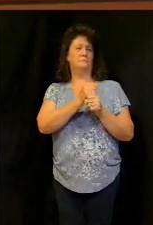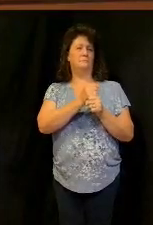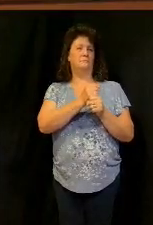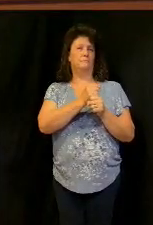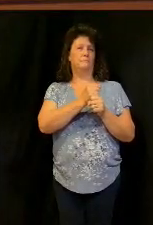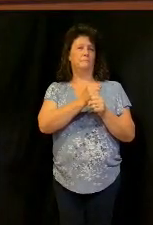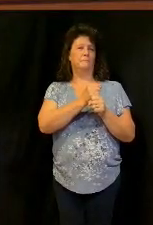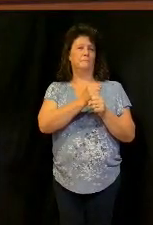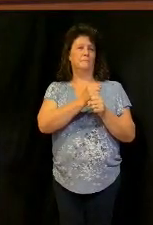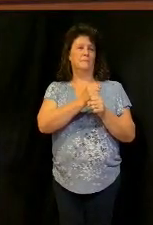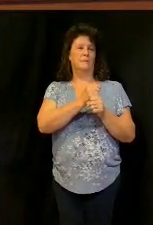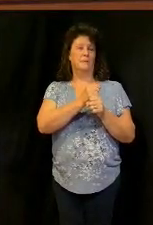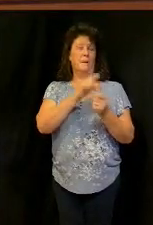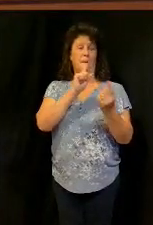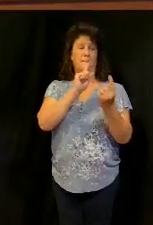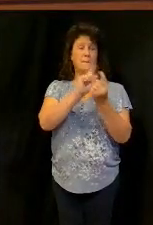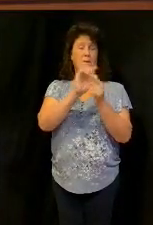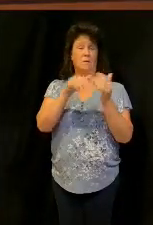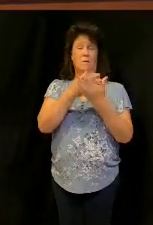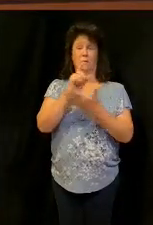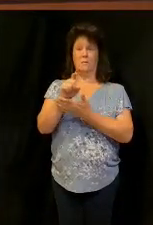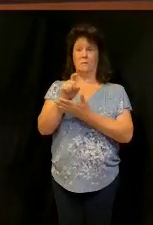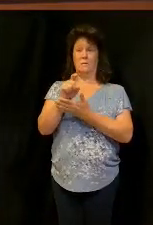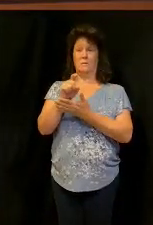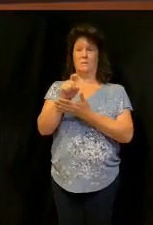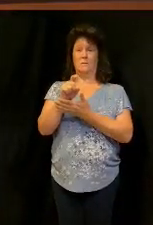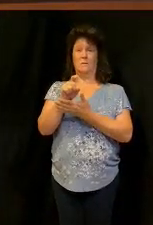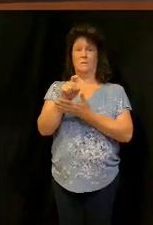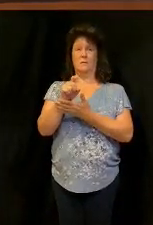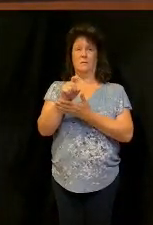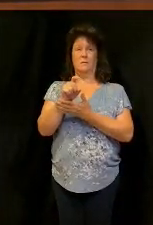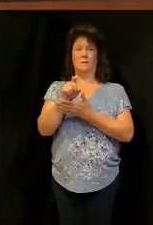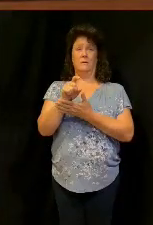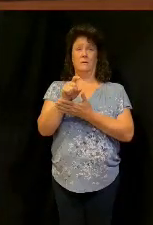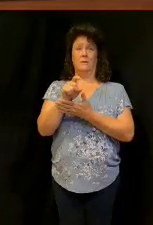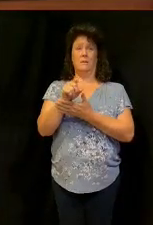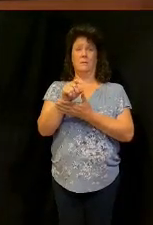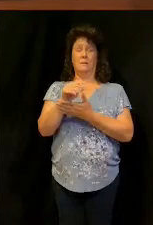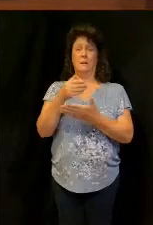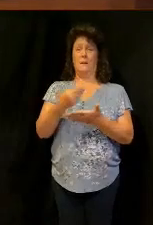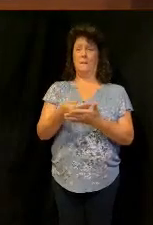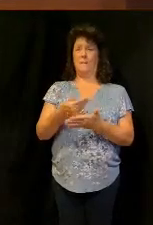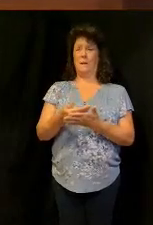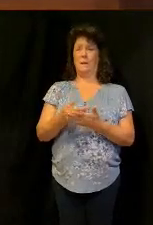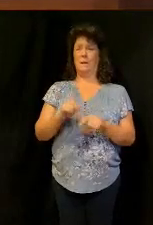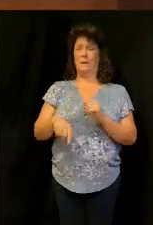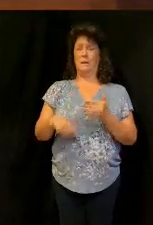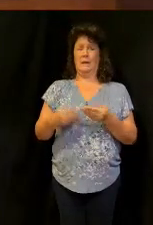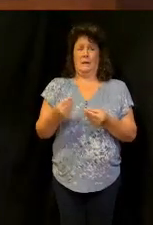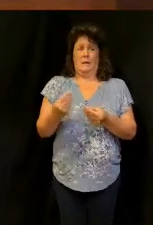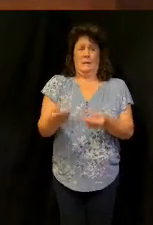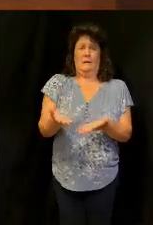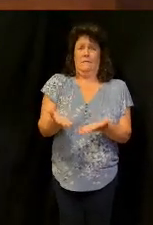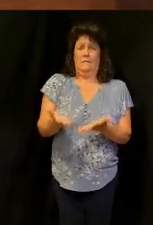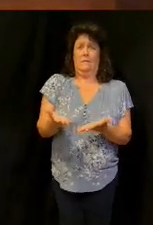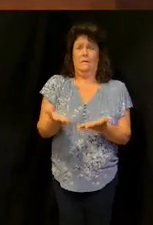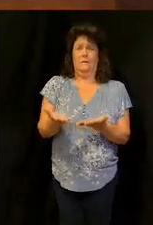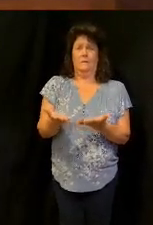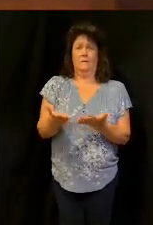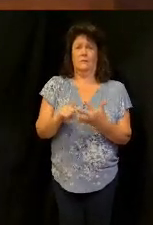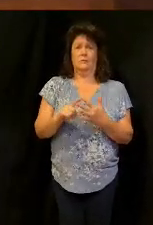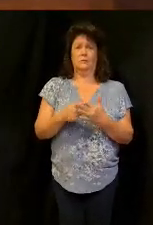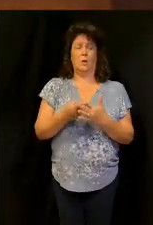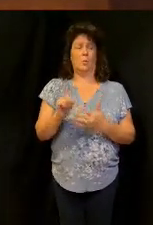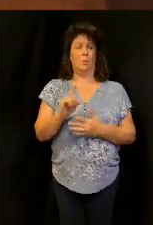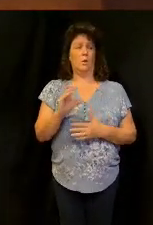let's meet the need so pastor paul i know what some of you may be saying i don't have any money to give let me tell you what you need to do start right where you're